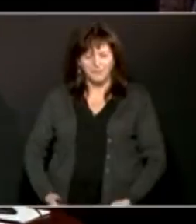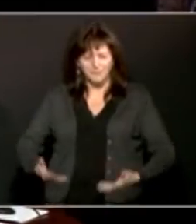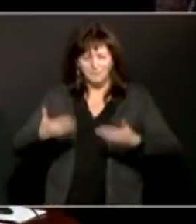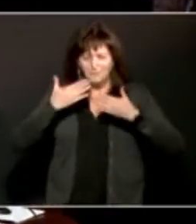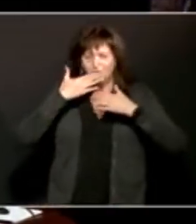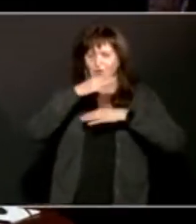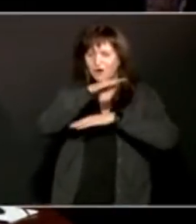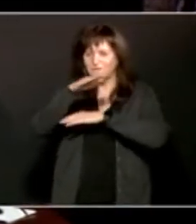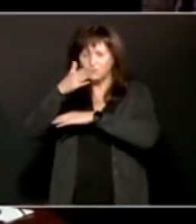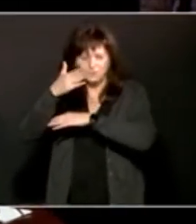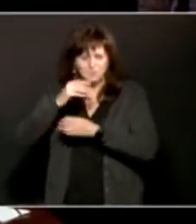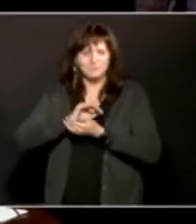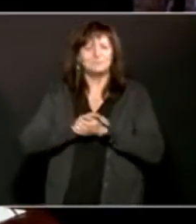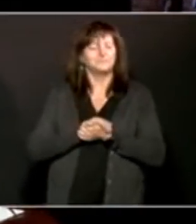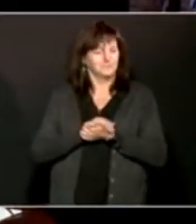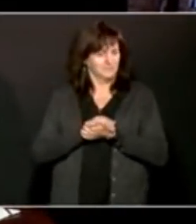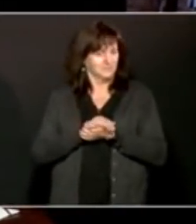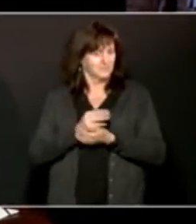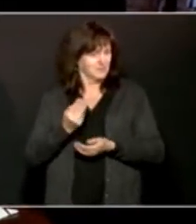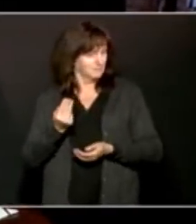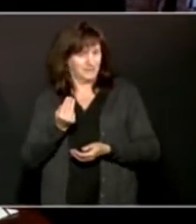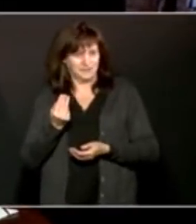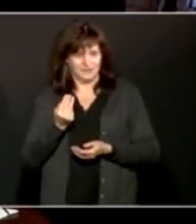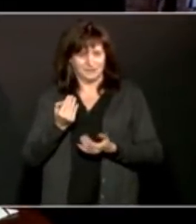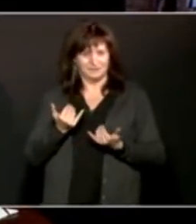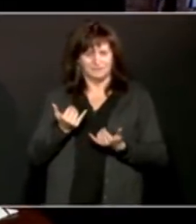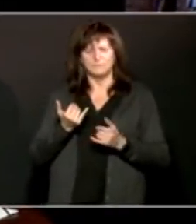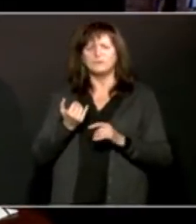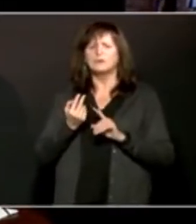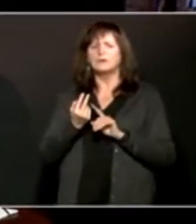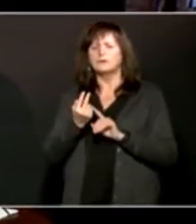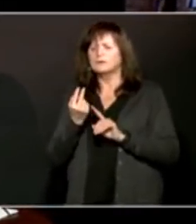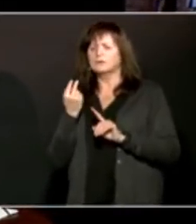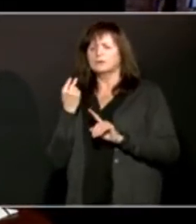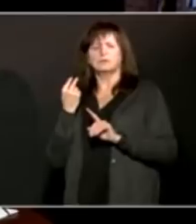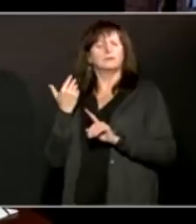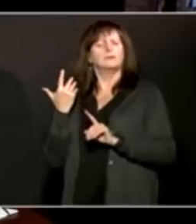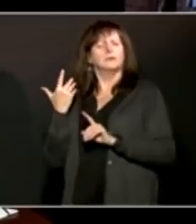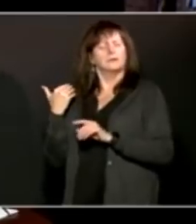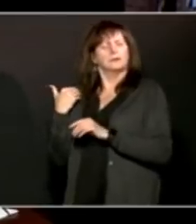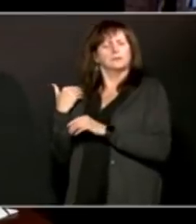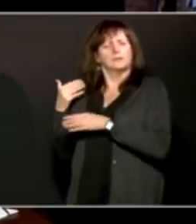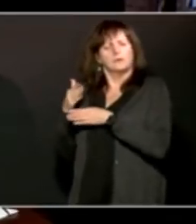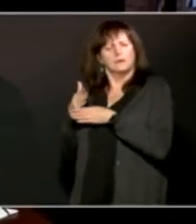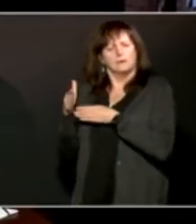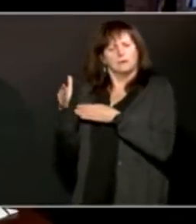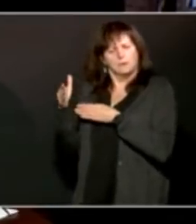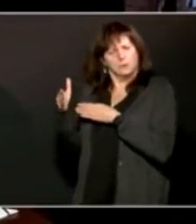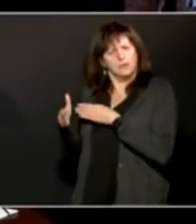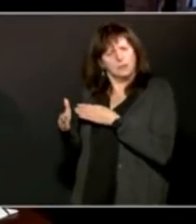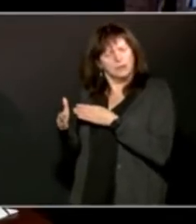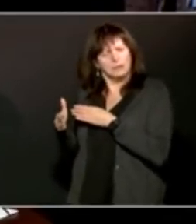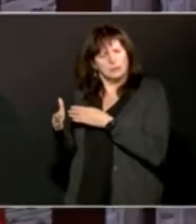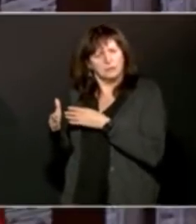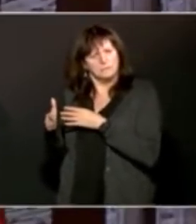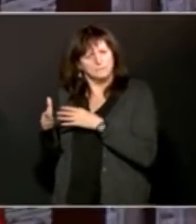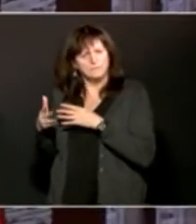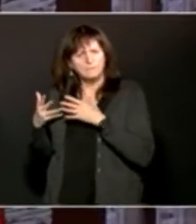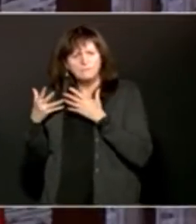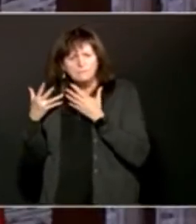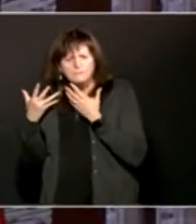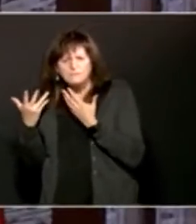On Monday, so we look at what happened over the weekend, what we're thinking, looking at, what we need to be aware of for the week coming up.